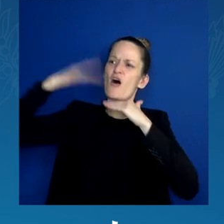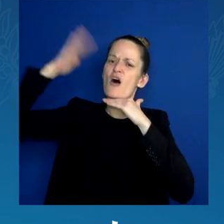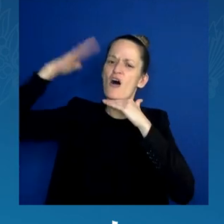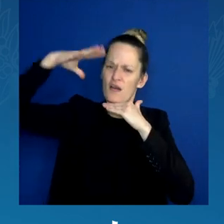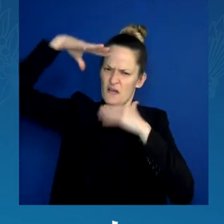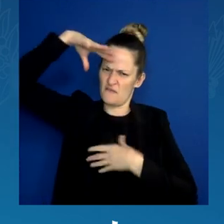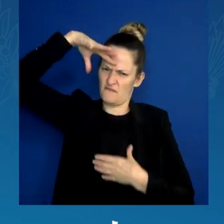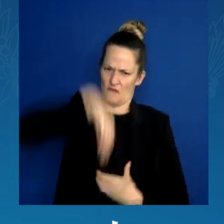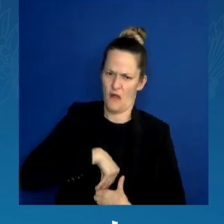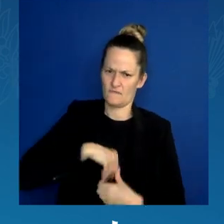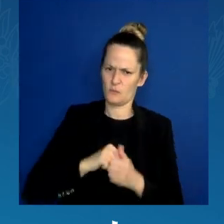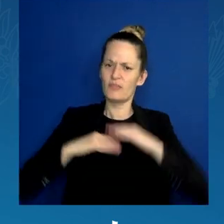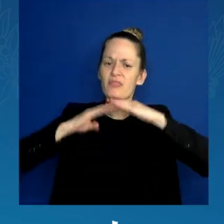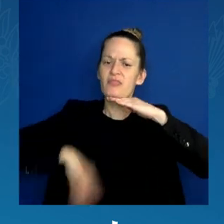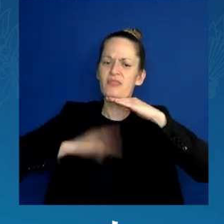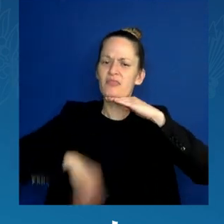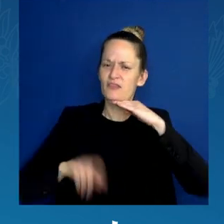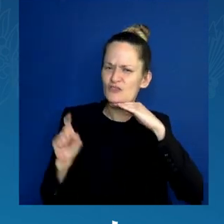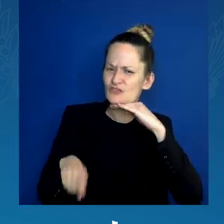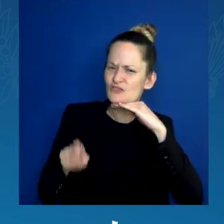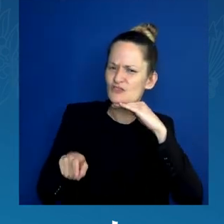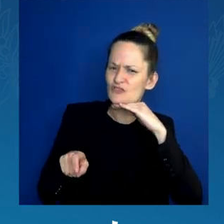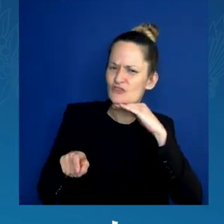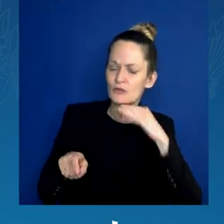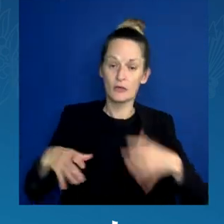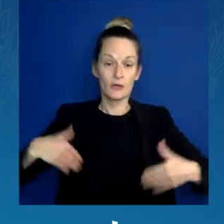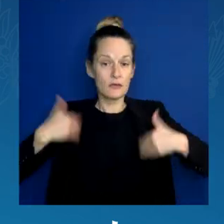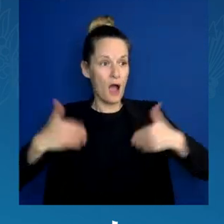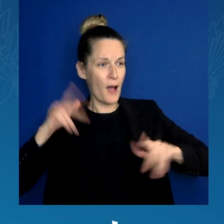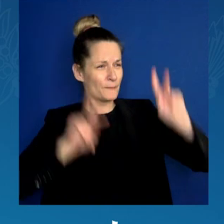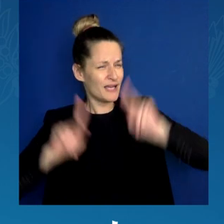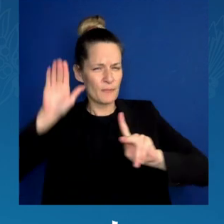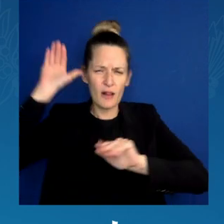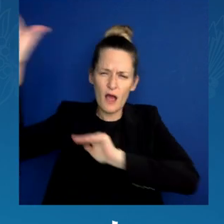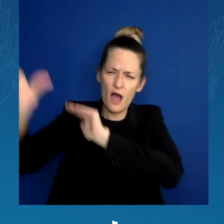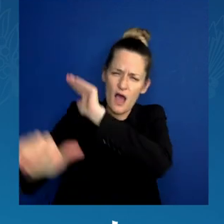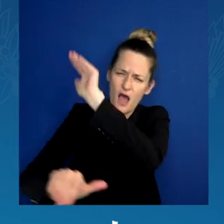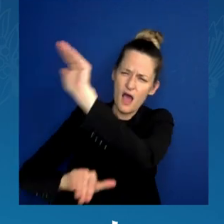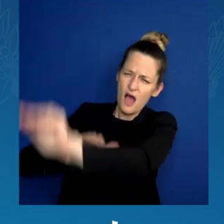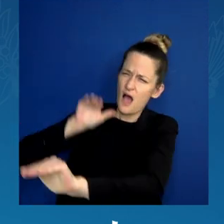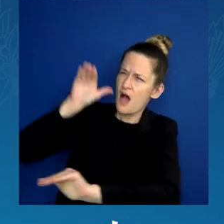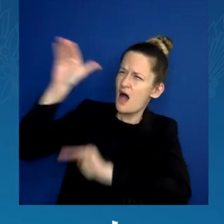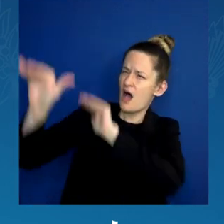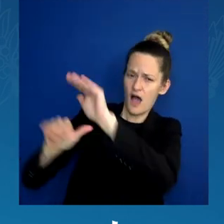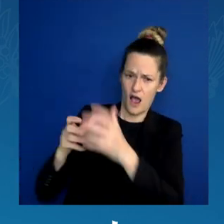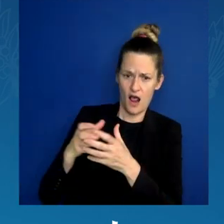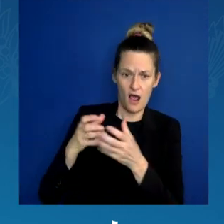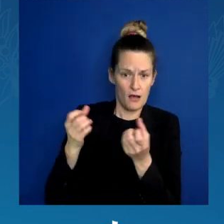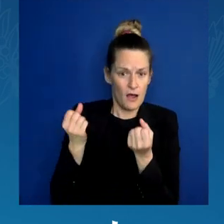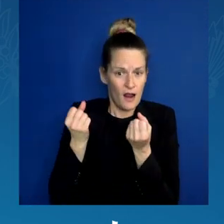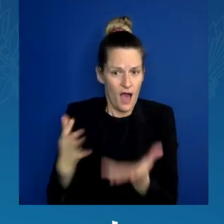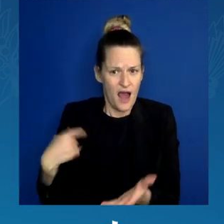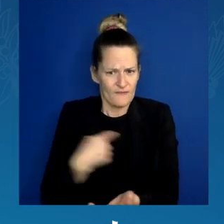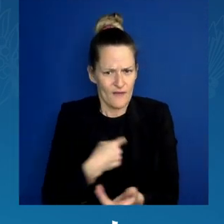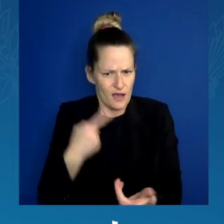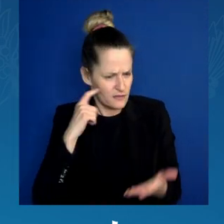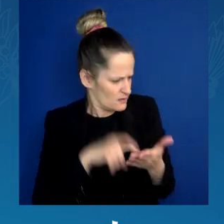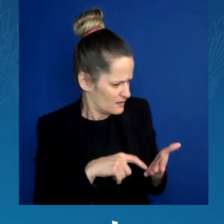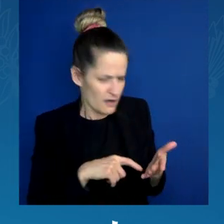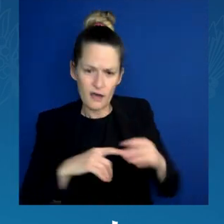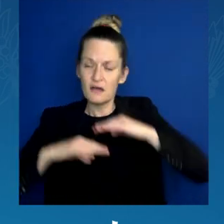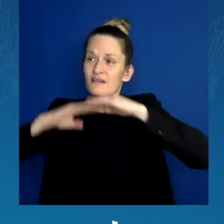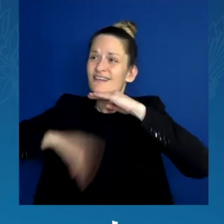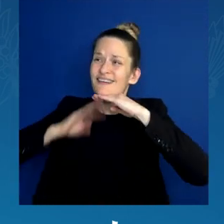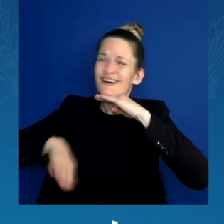You have said to us, there should not be disparities based on the wealth or the tax